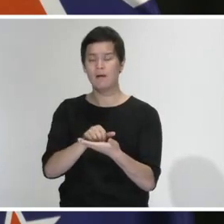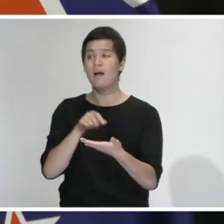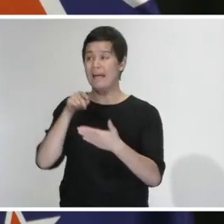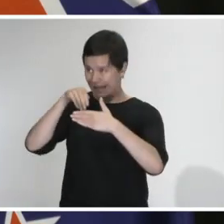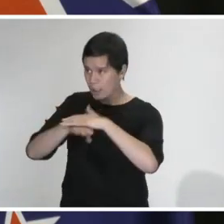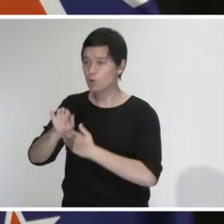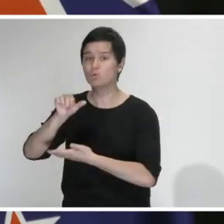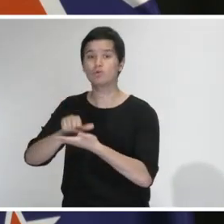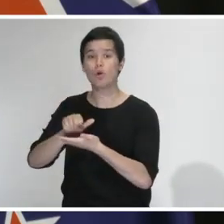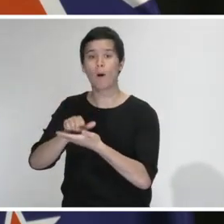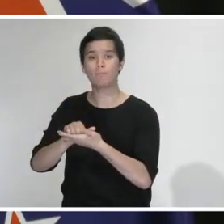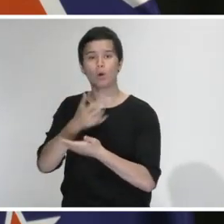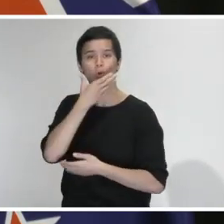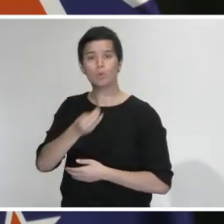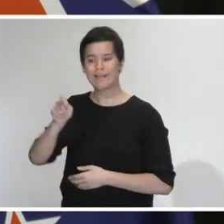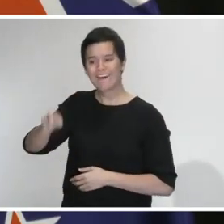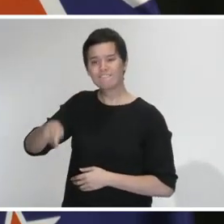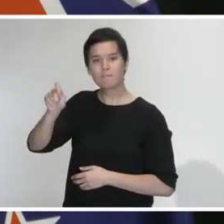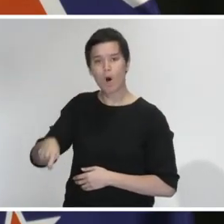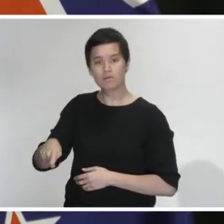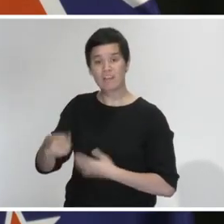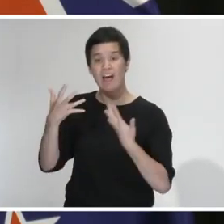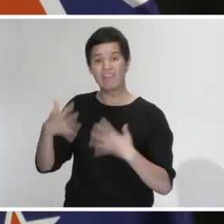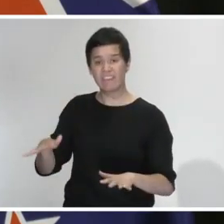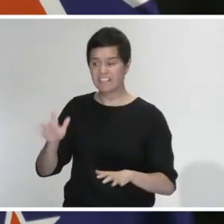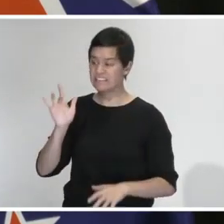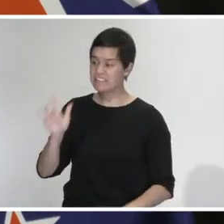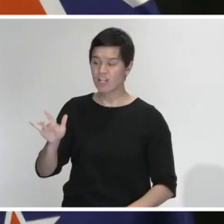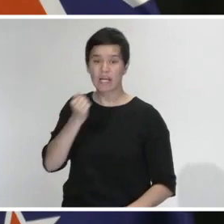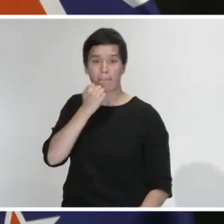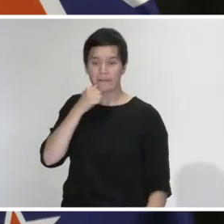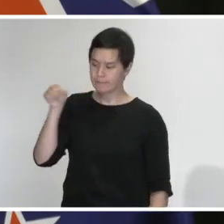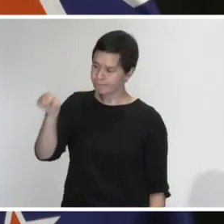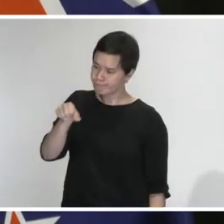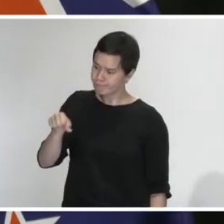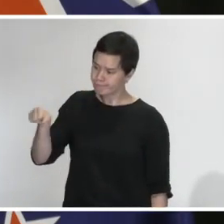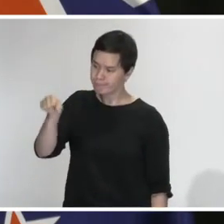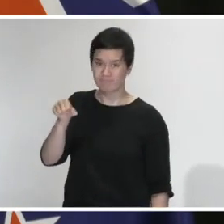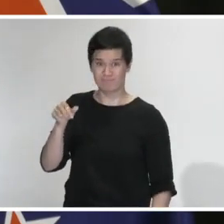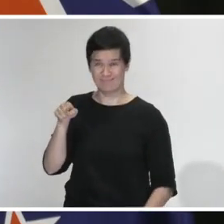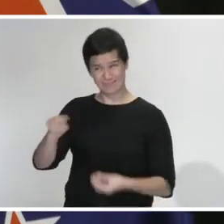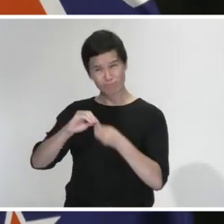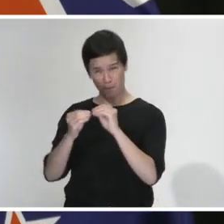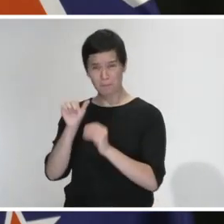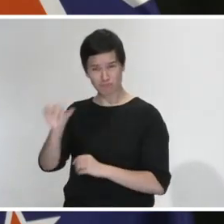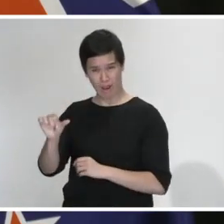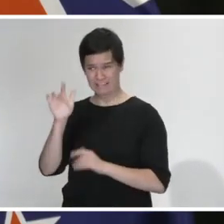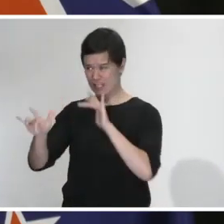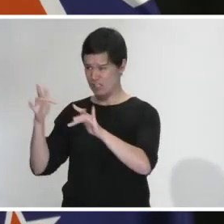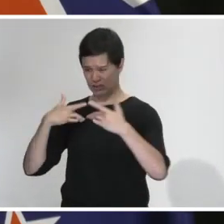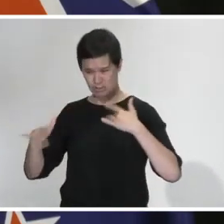instead of using contactless payments because they're not available. Yep. Is that a public health issue and what are you doing about Every time you go outside,